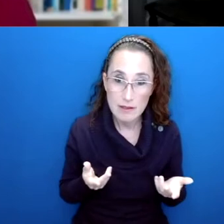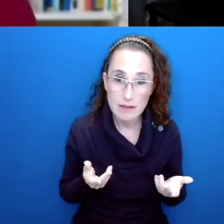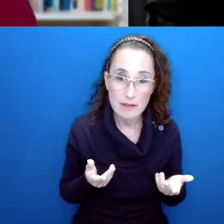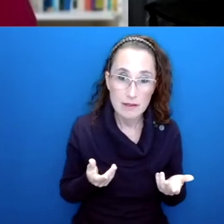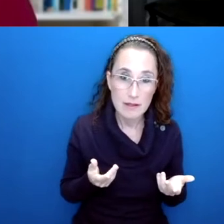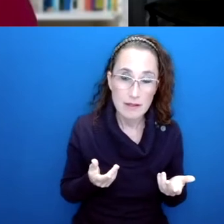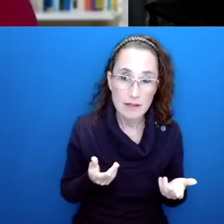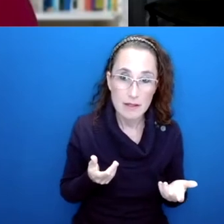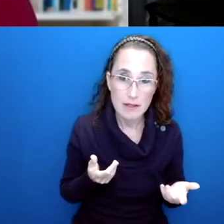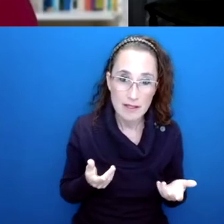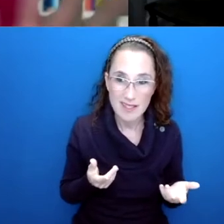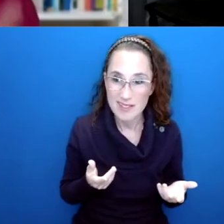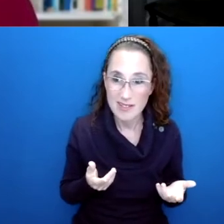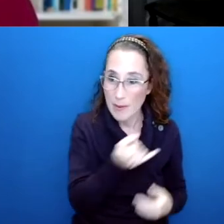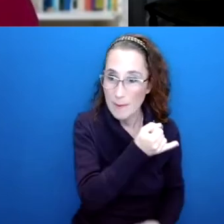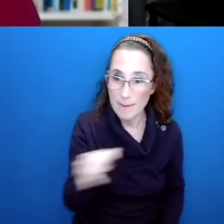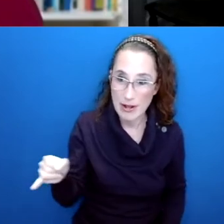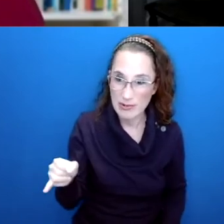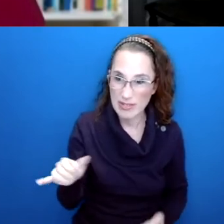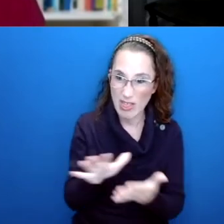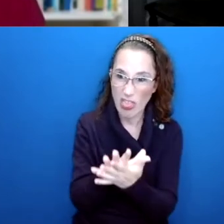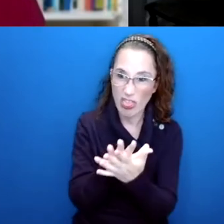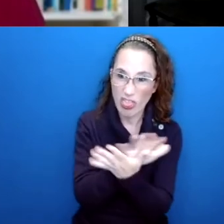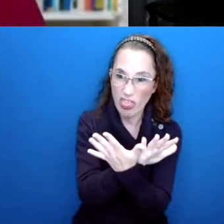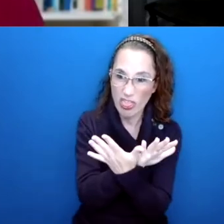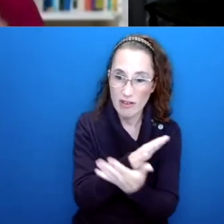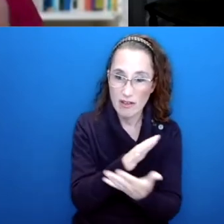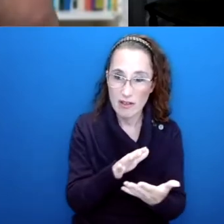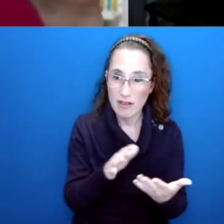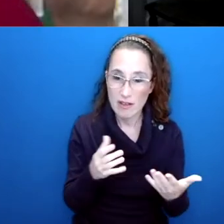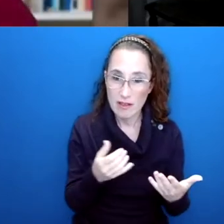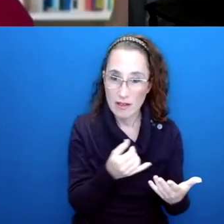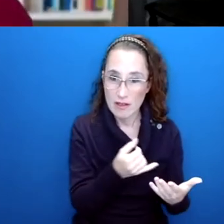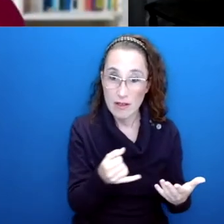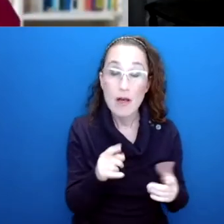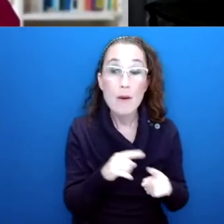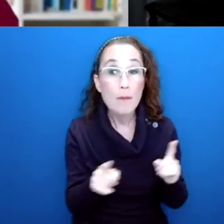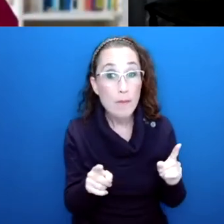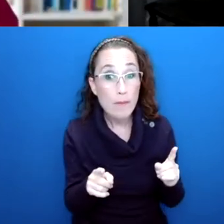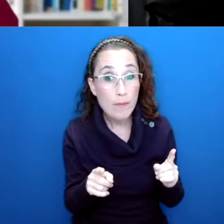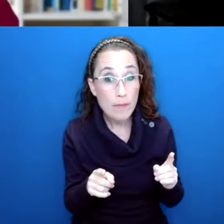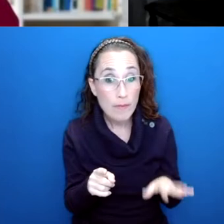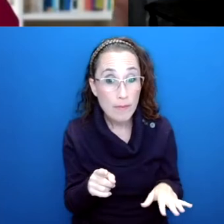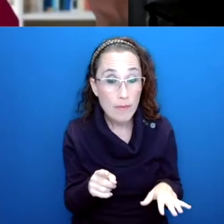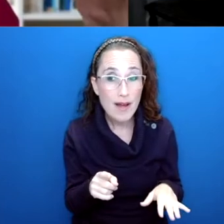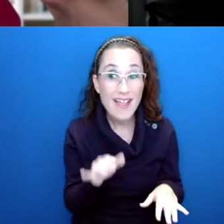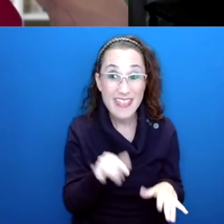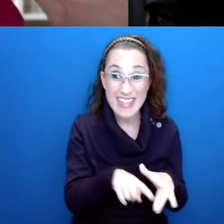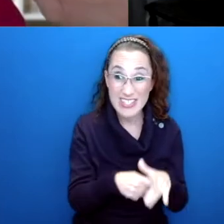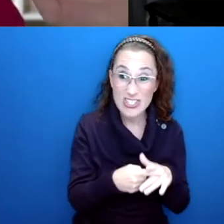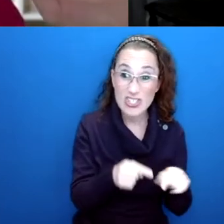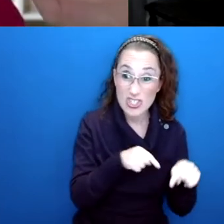are are not clear. But looking at the data and seeing that this went back to 2013,